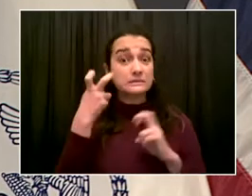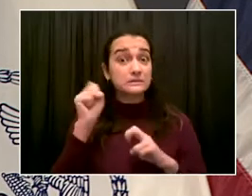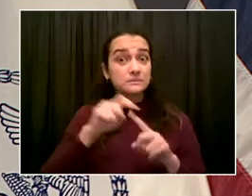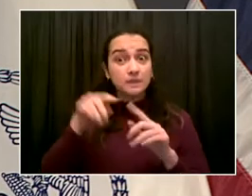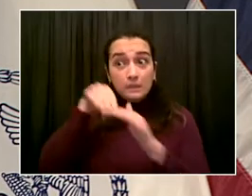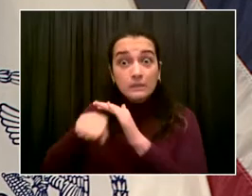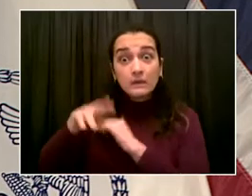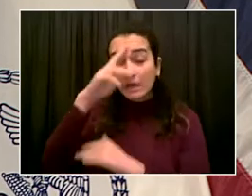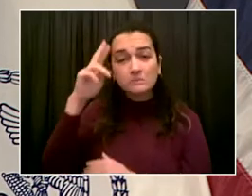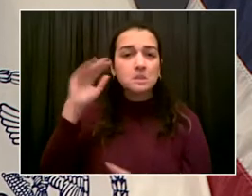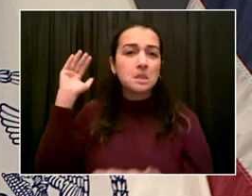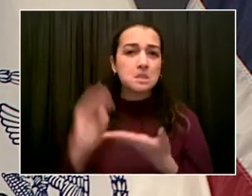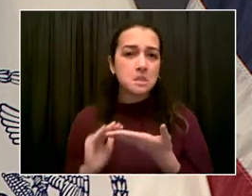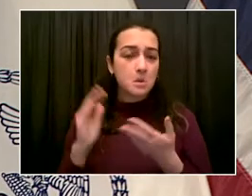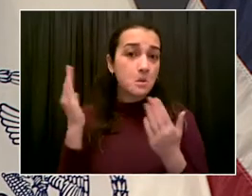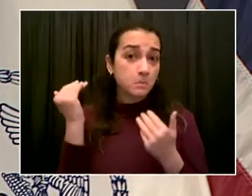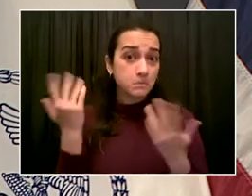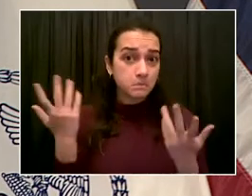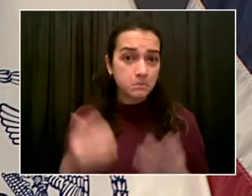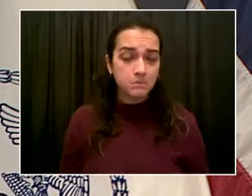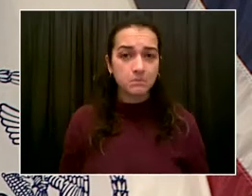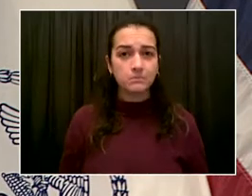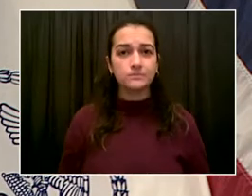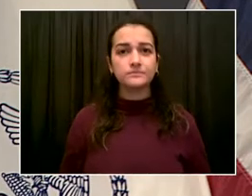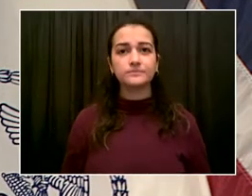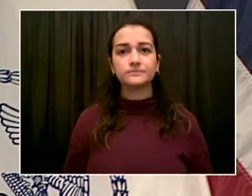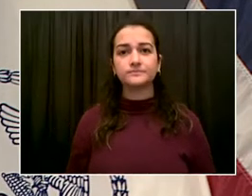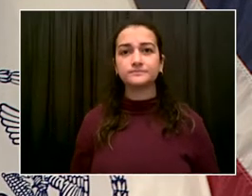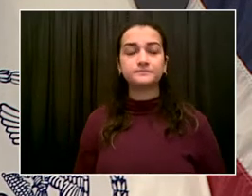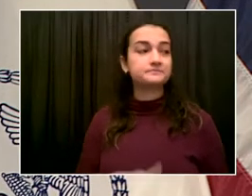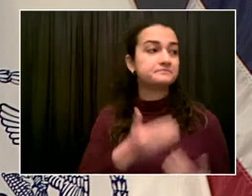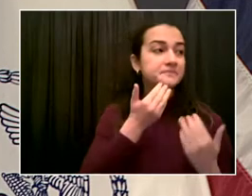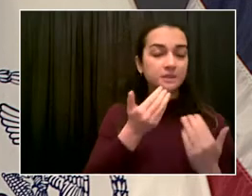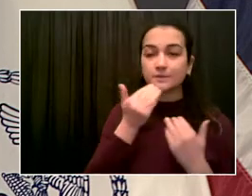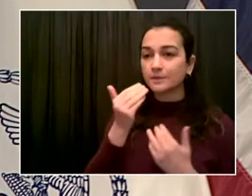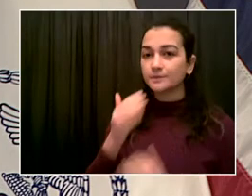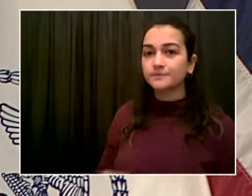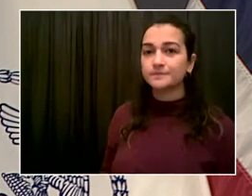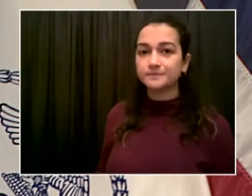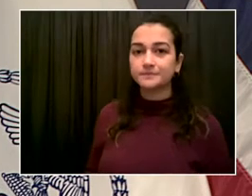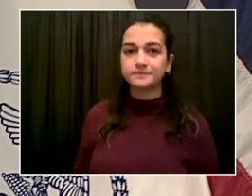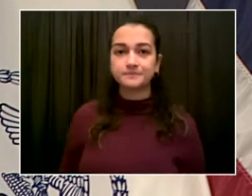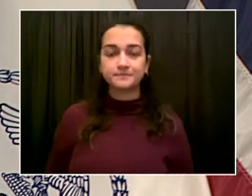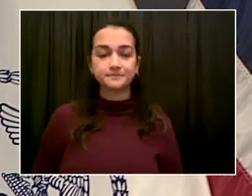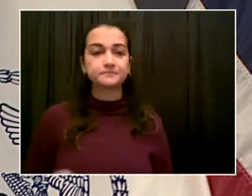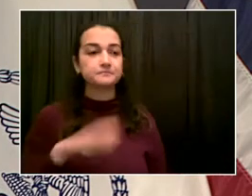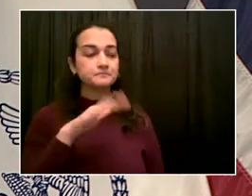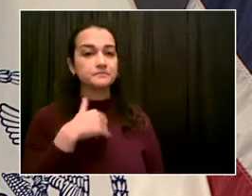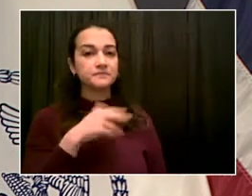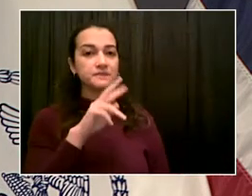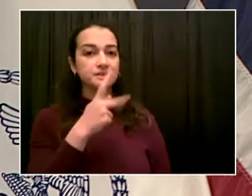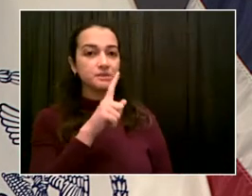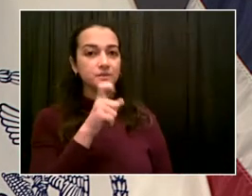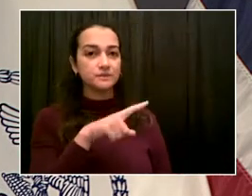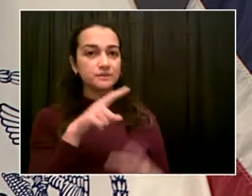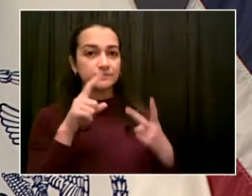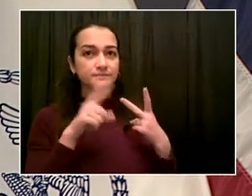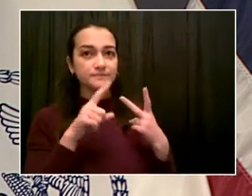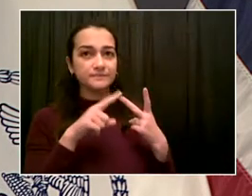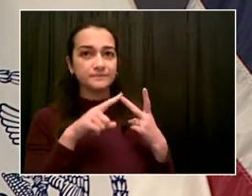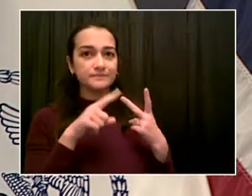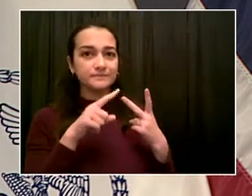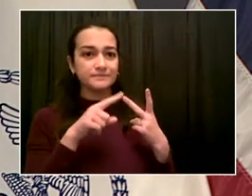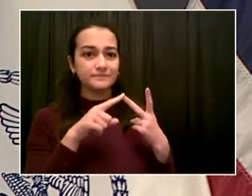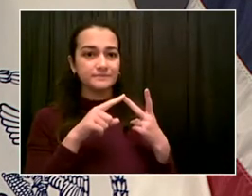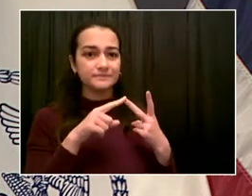Dave, can you hear us? Right? Yeah. Can you hear me now? Yeah. Can you hear me? Yep. Okay. Hey, my other question is to